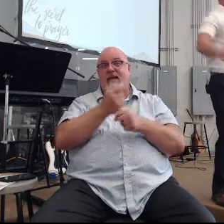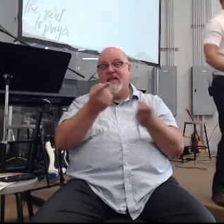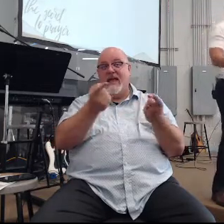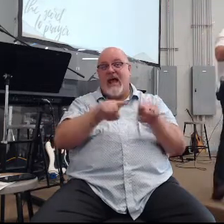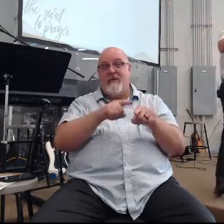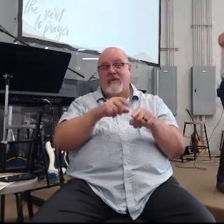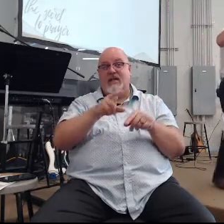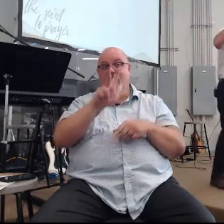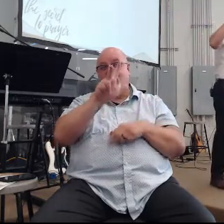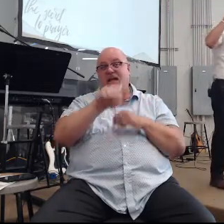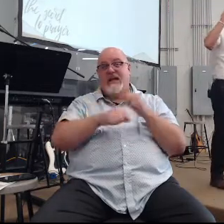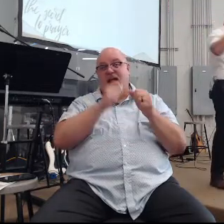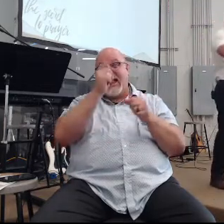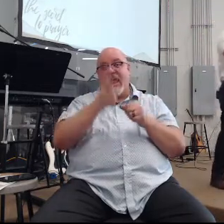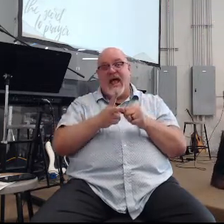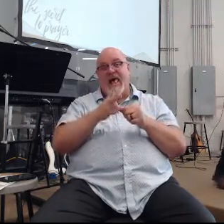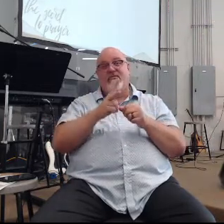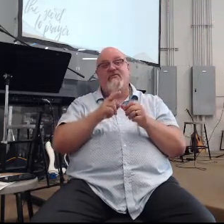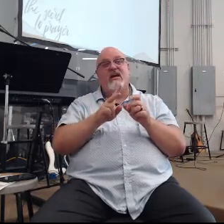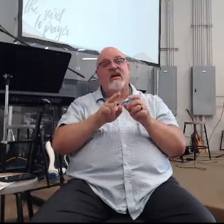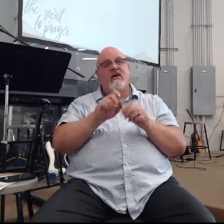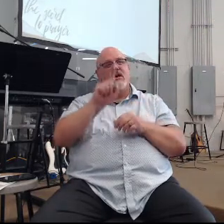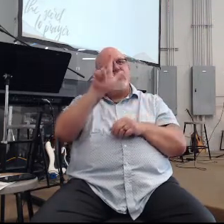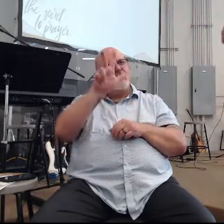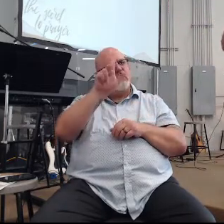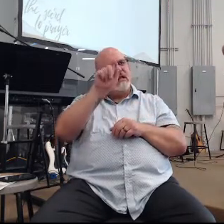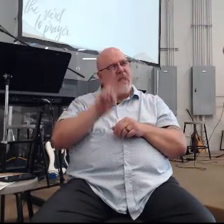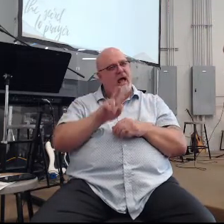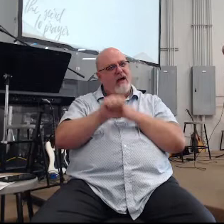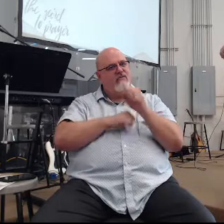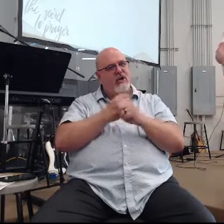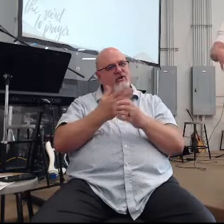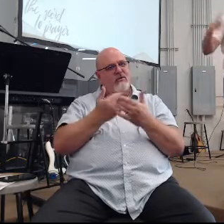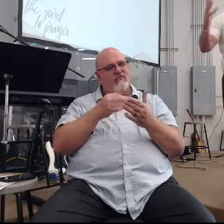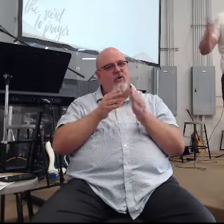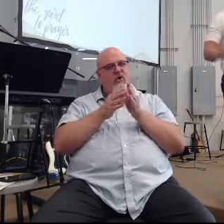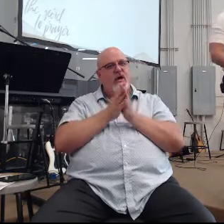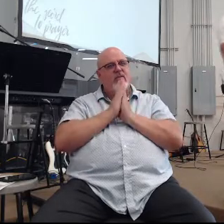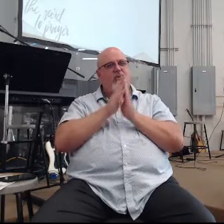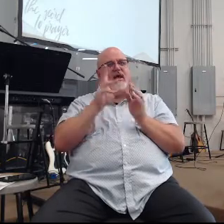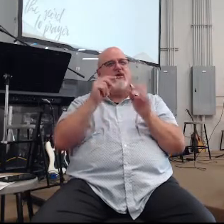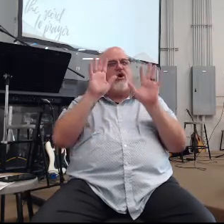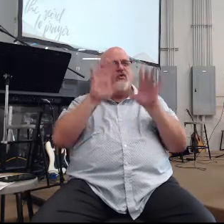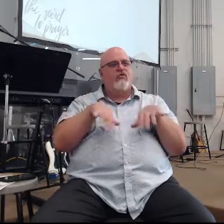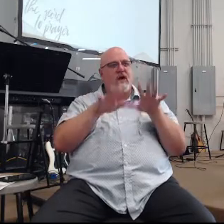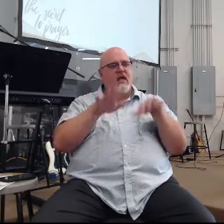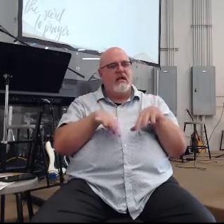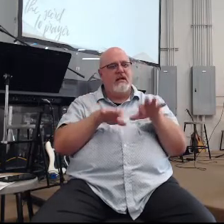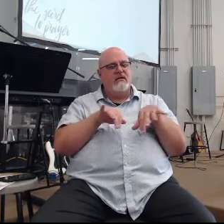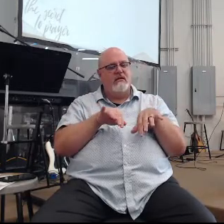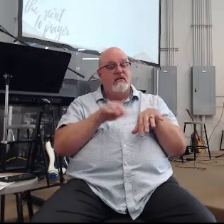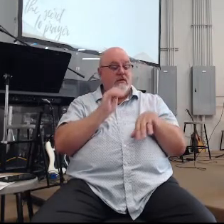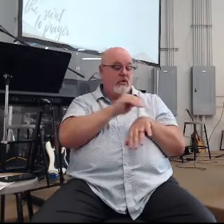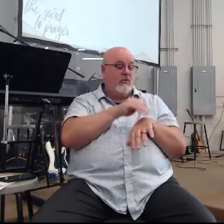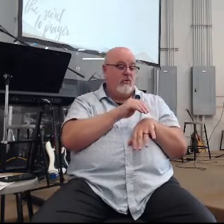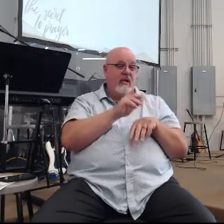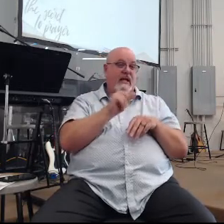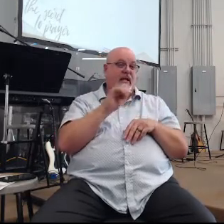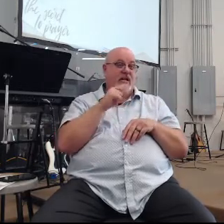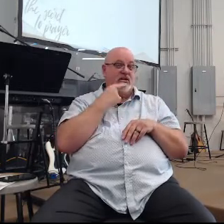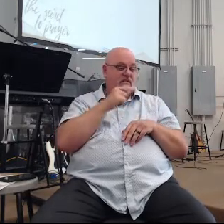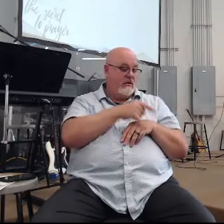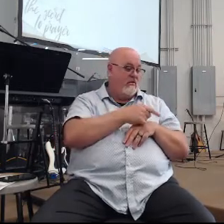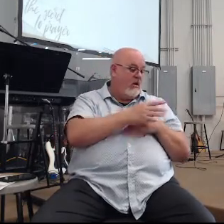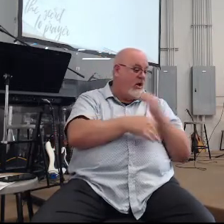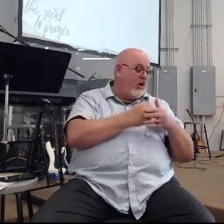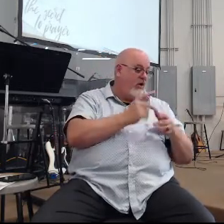this so he is throwing it in their face saying hey I know you don't have any water but what you do have come dump it right here he isn't